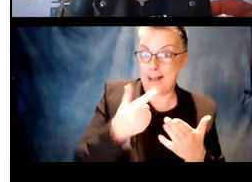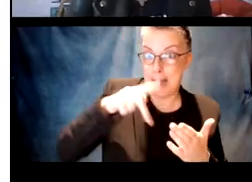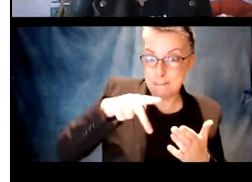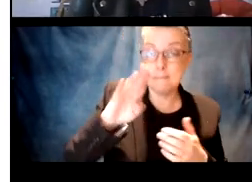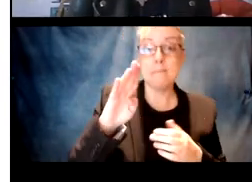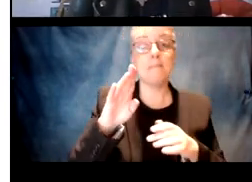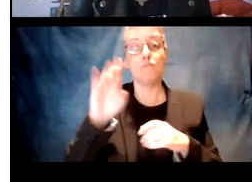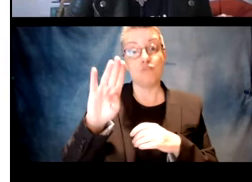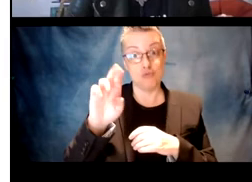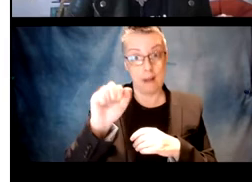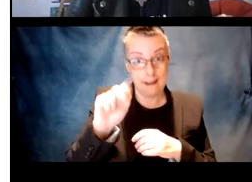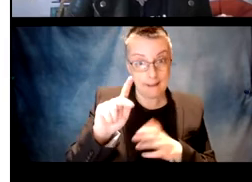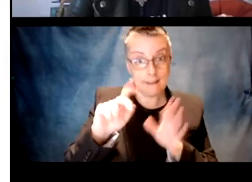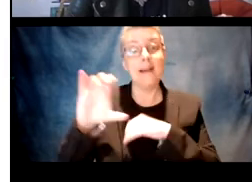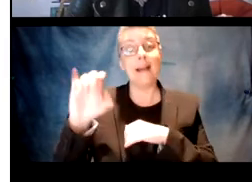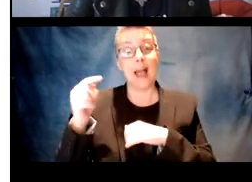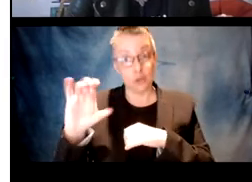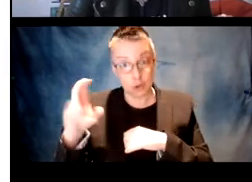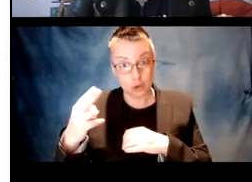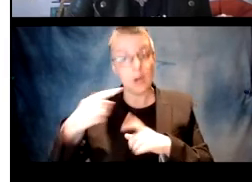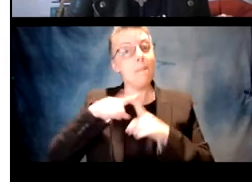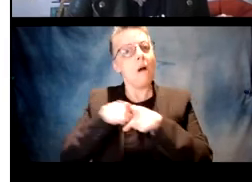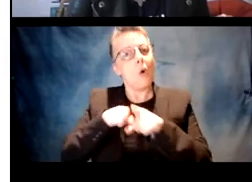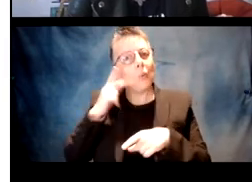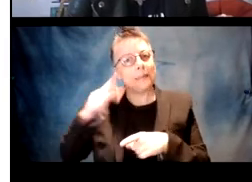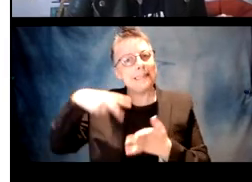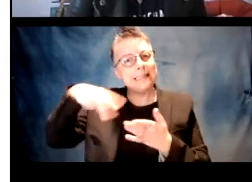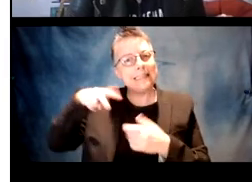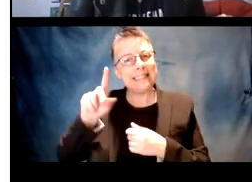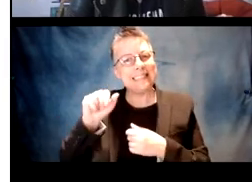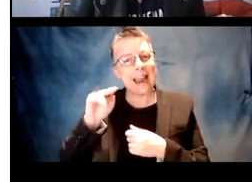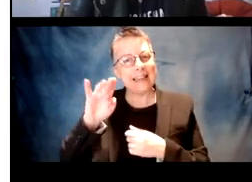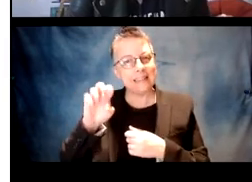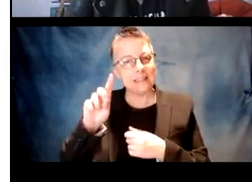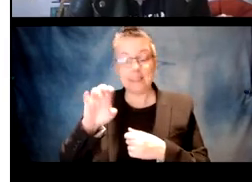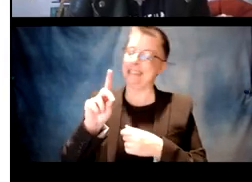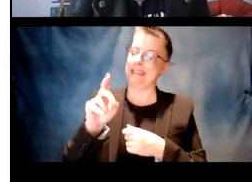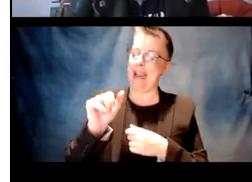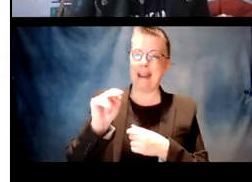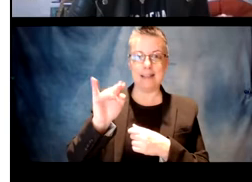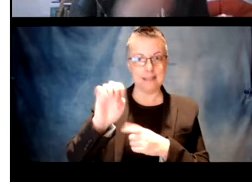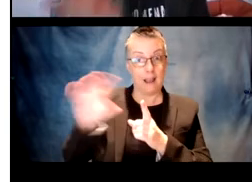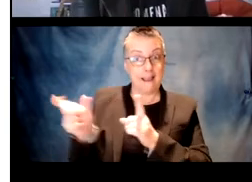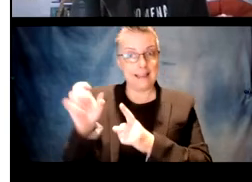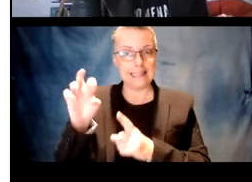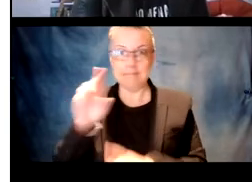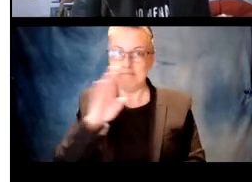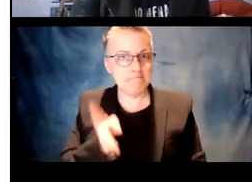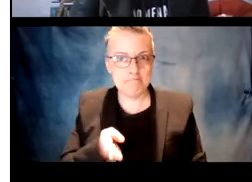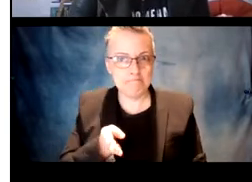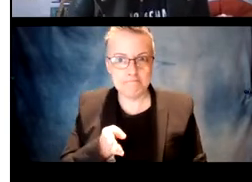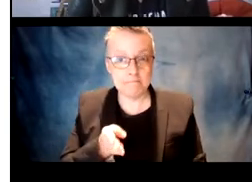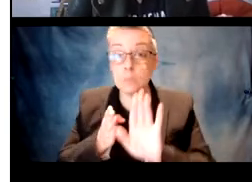are the linguistically motivated gaps for for words, verbs such as break and catch, but we also see something like dance